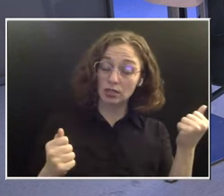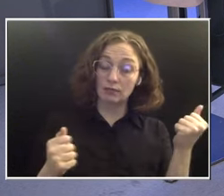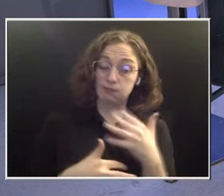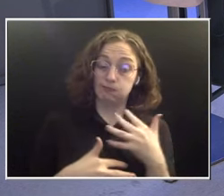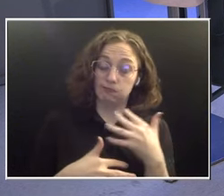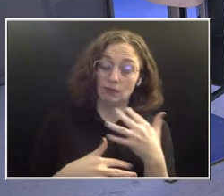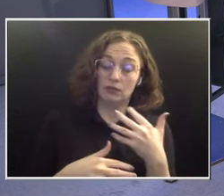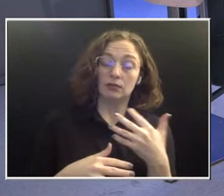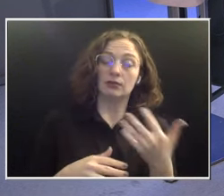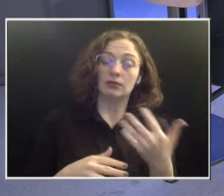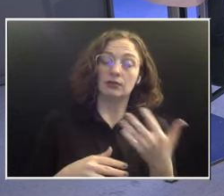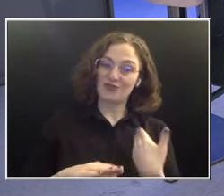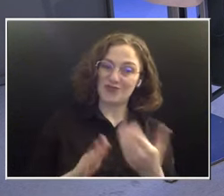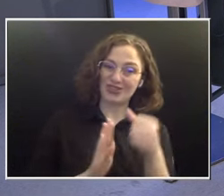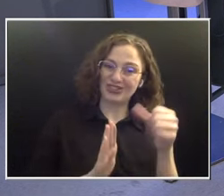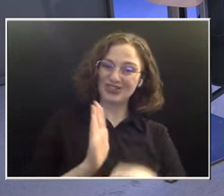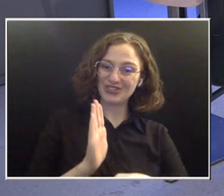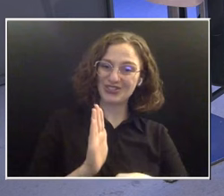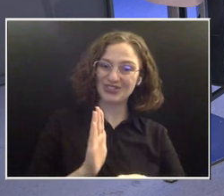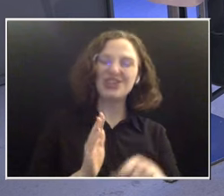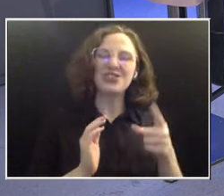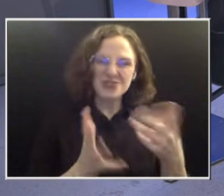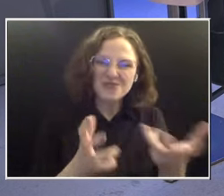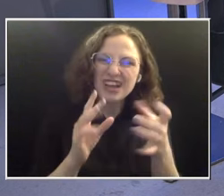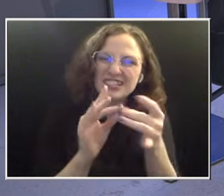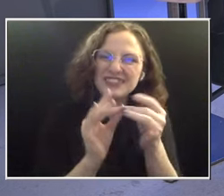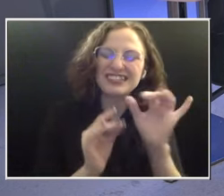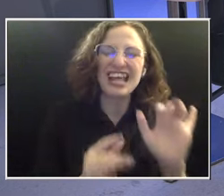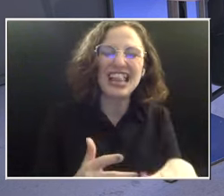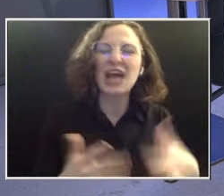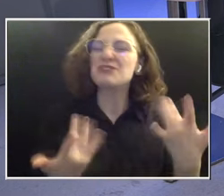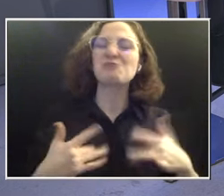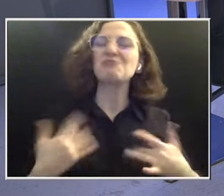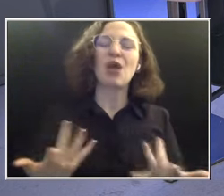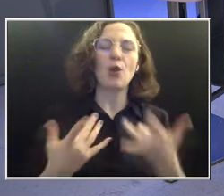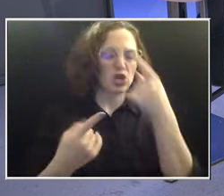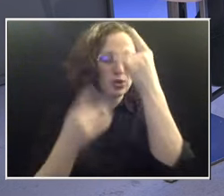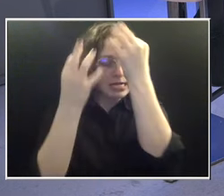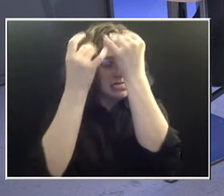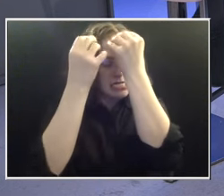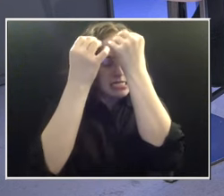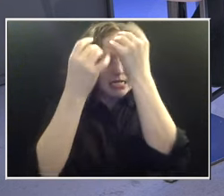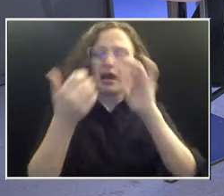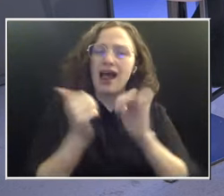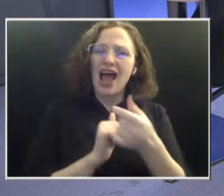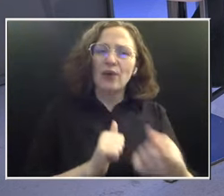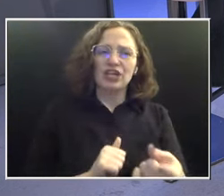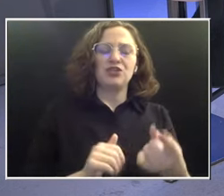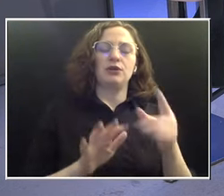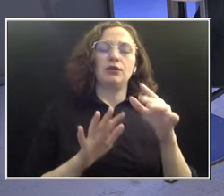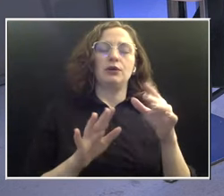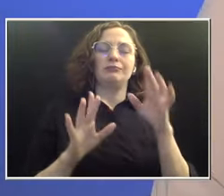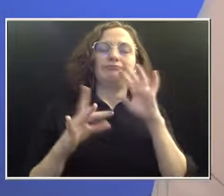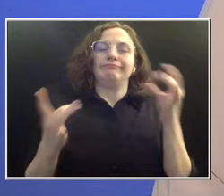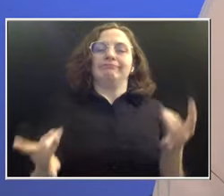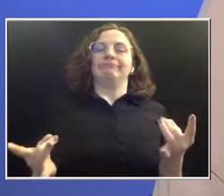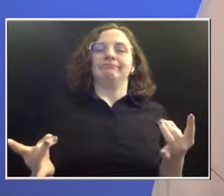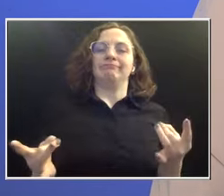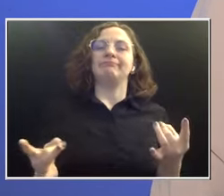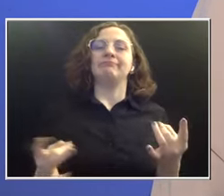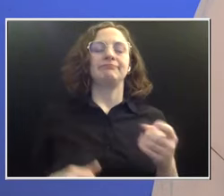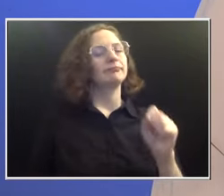you specifically wanted to mention that. Tell us what was going on. How did you figure out your way through that? Yeah, so it was just really,